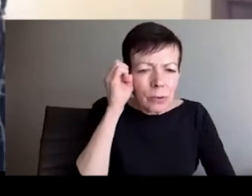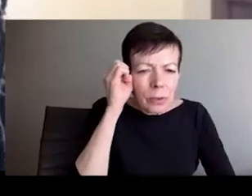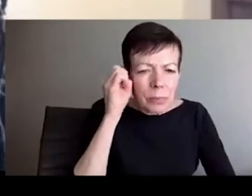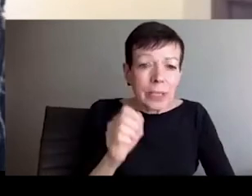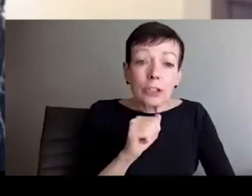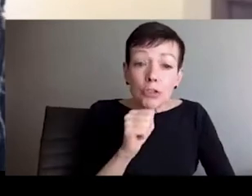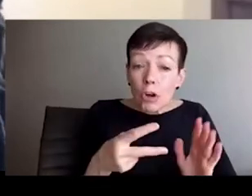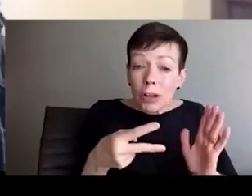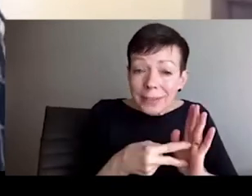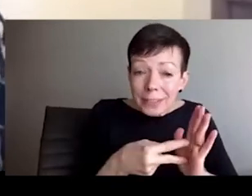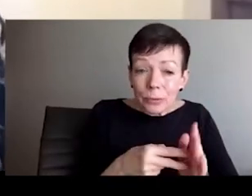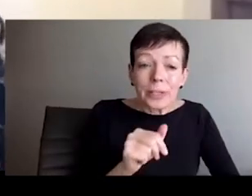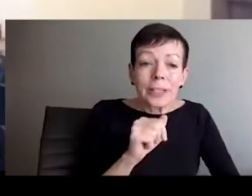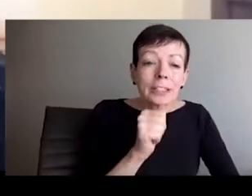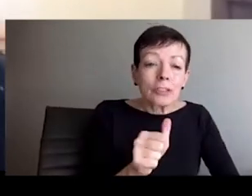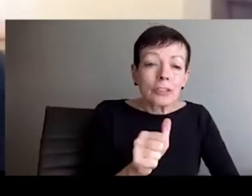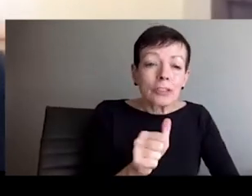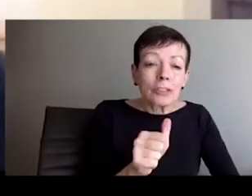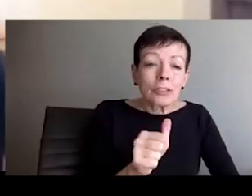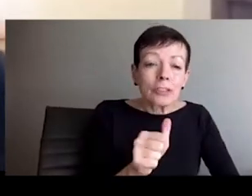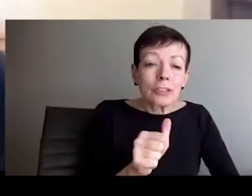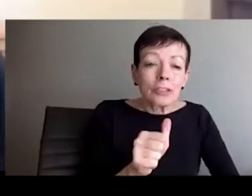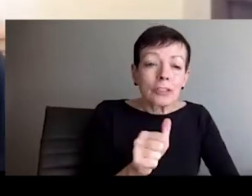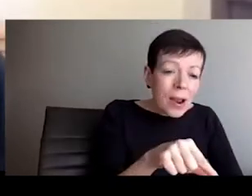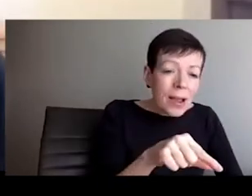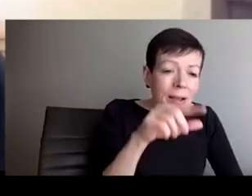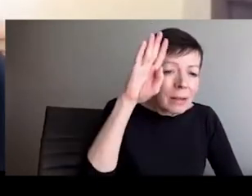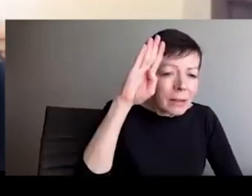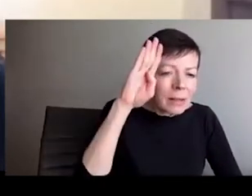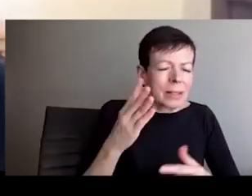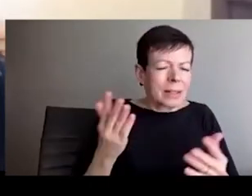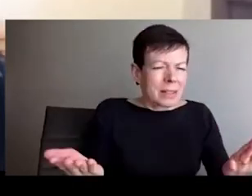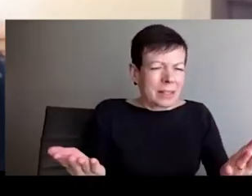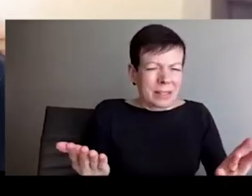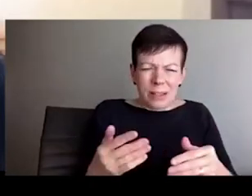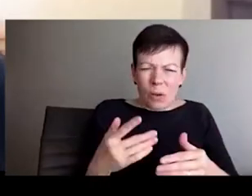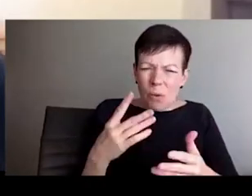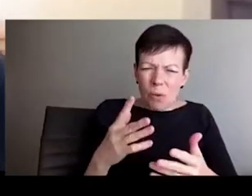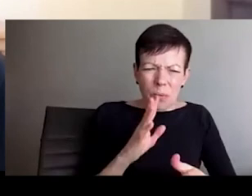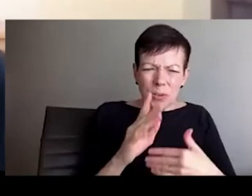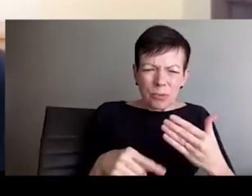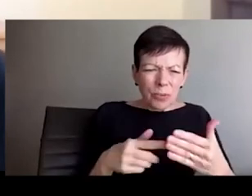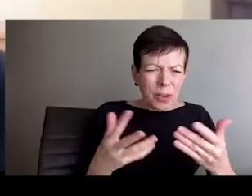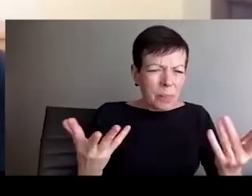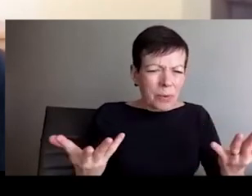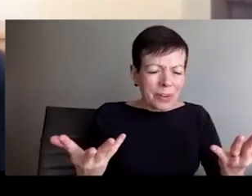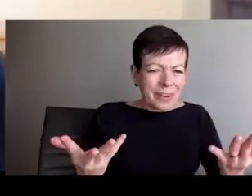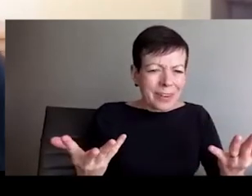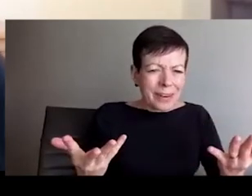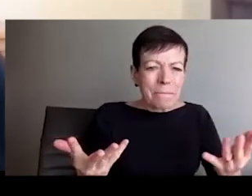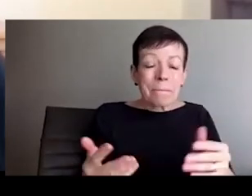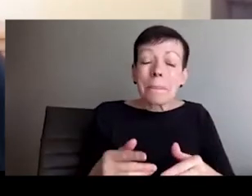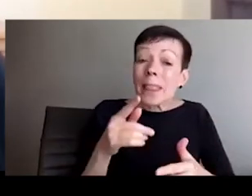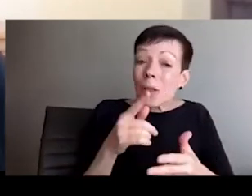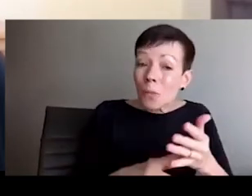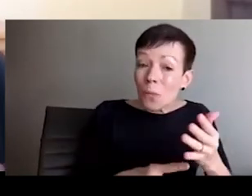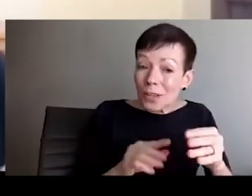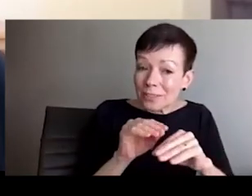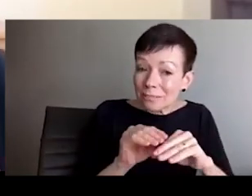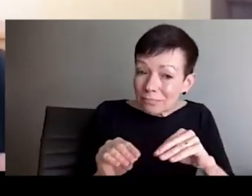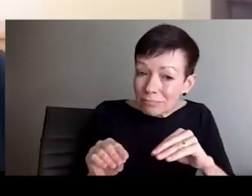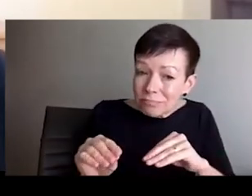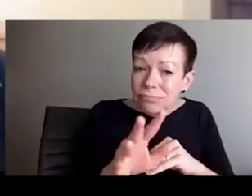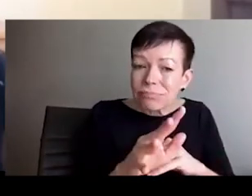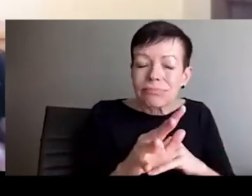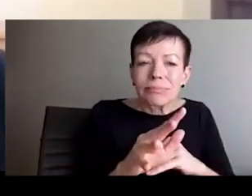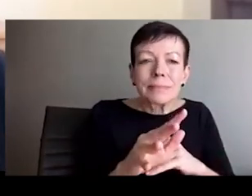impacting the ways that people are suffering in which ways. We can also have a very complex conversation about racialization, such that we hear in